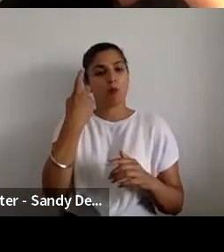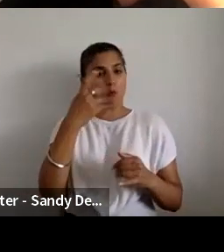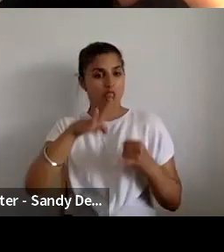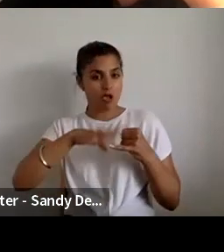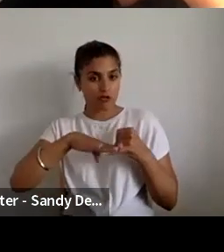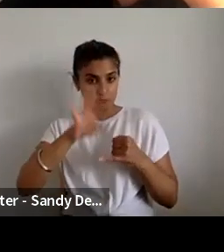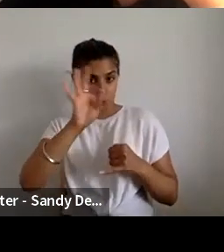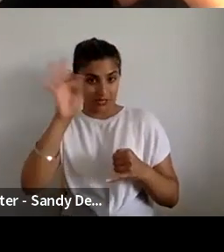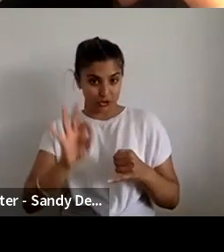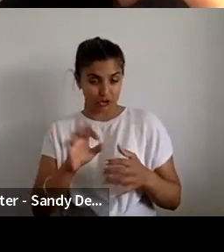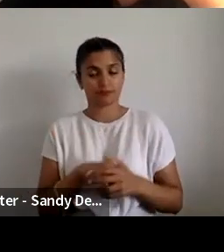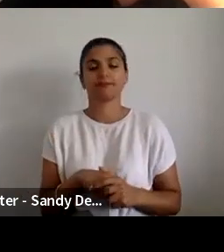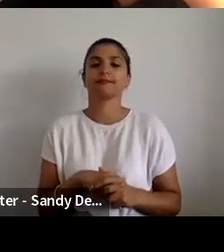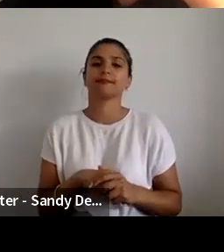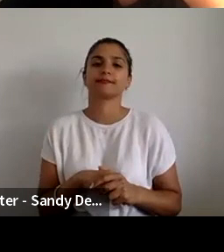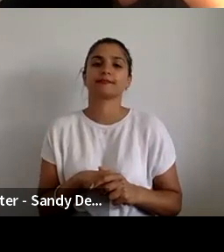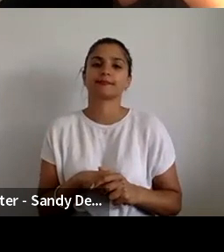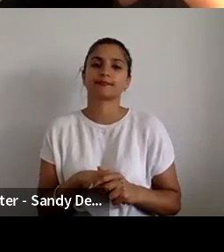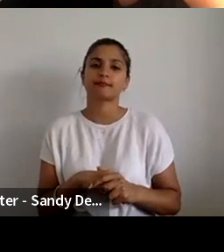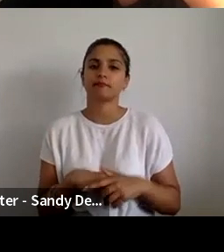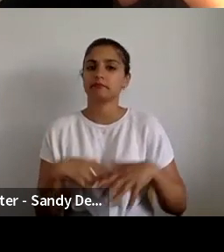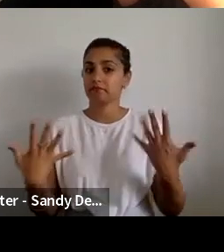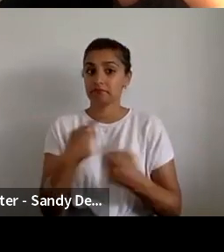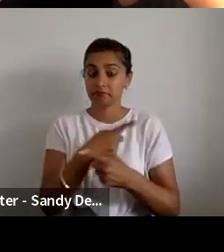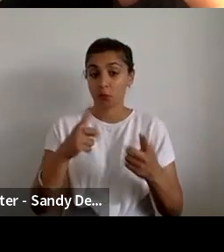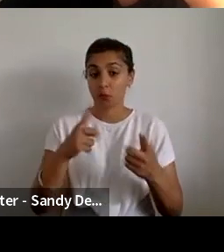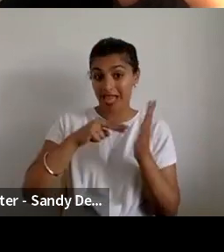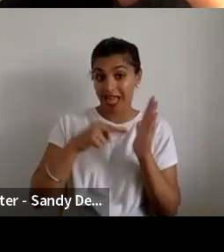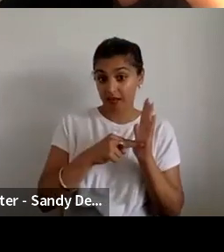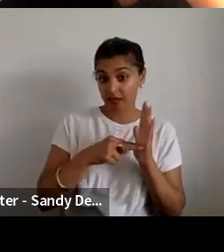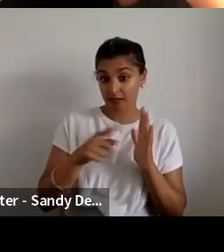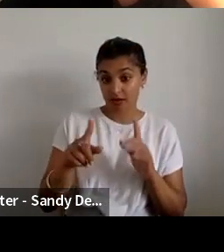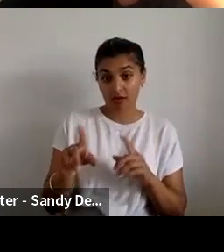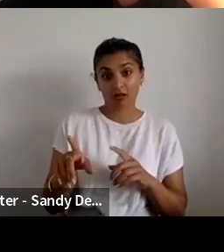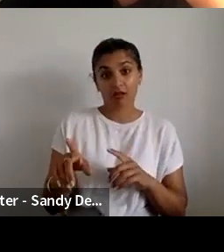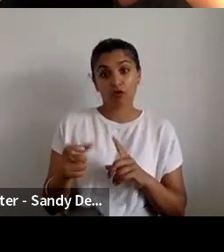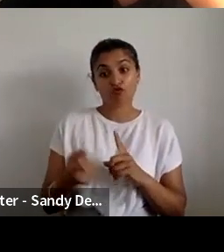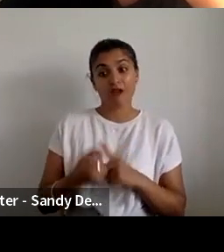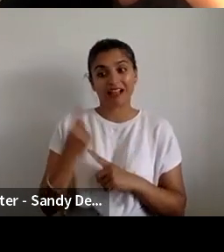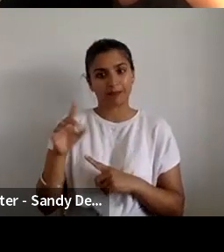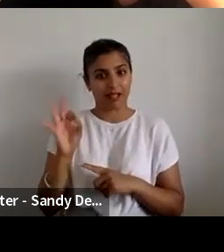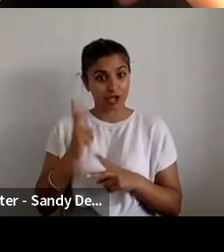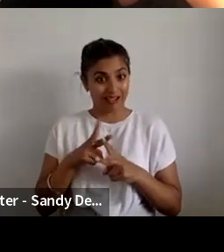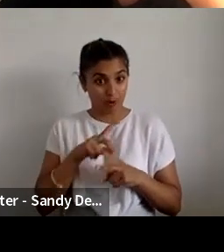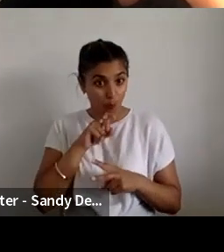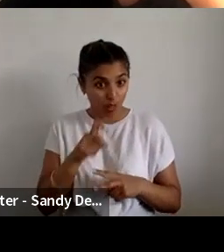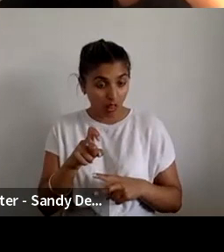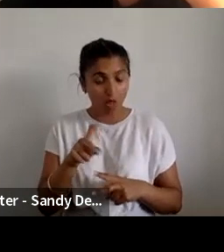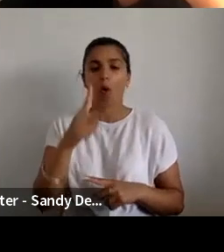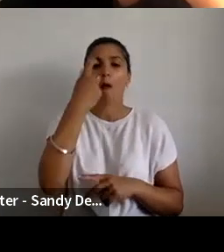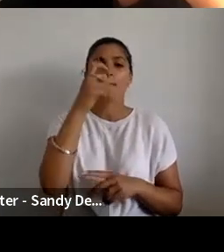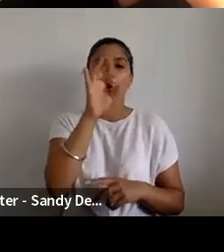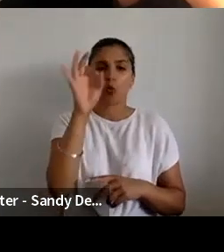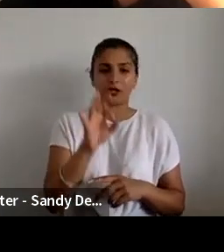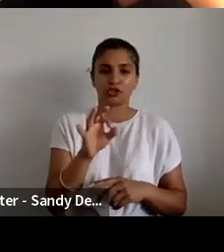which is, do you plan to use it again? Oh, no, there's one other one which is about is there a conversation to be